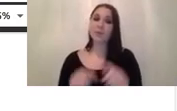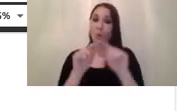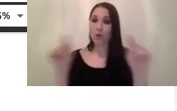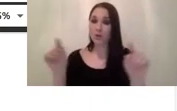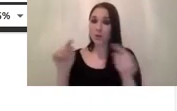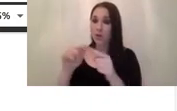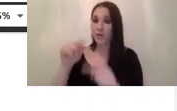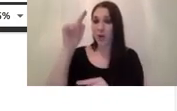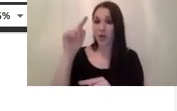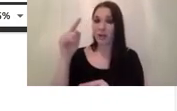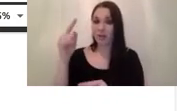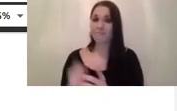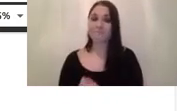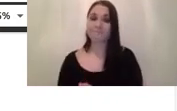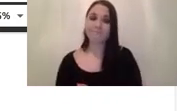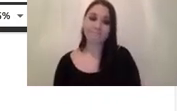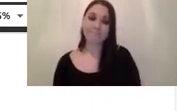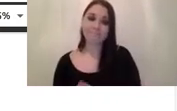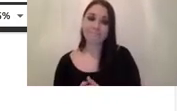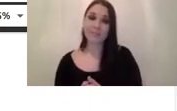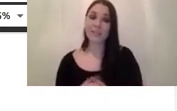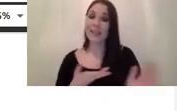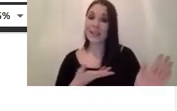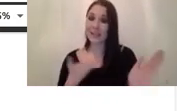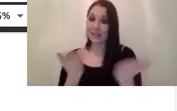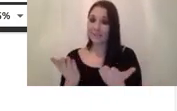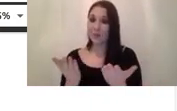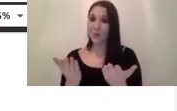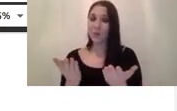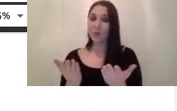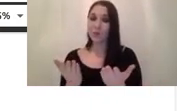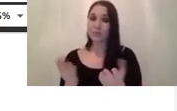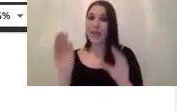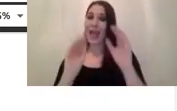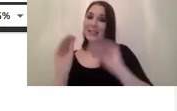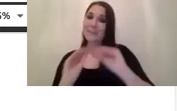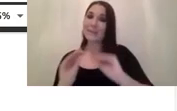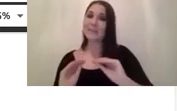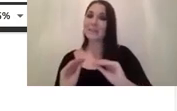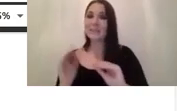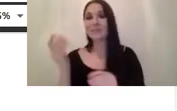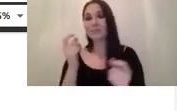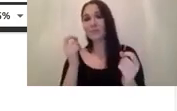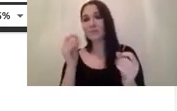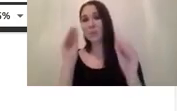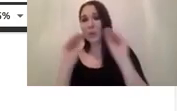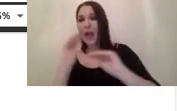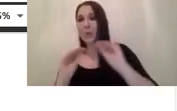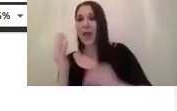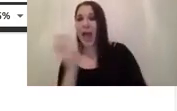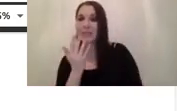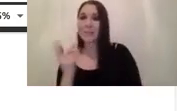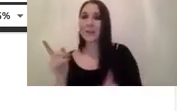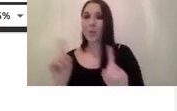vertical field of view and it will give you a as an estimate of what the minimum sensor resolution